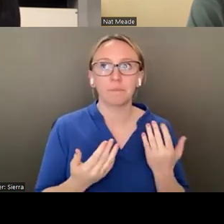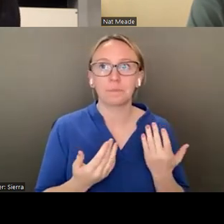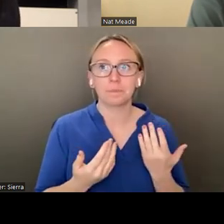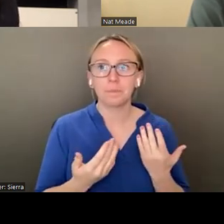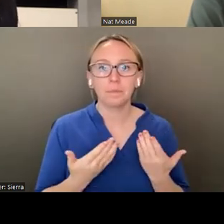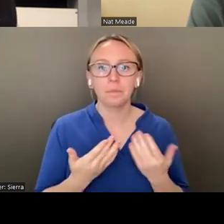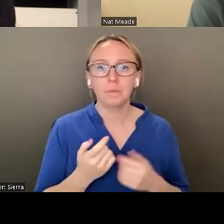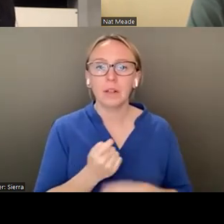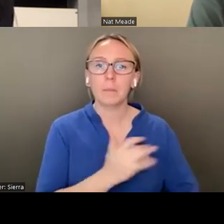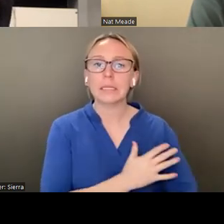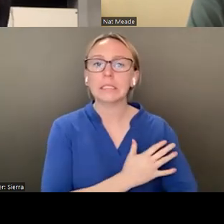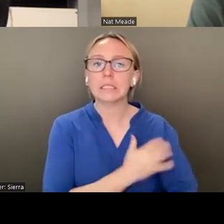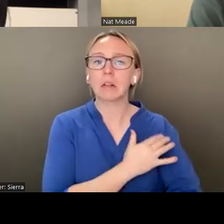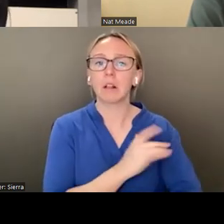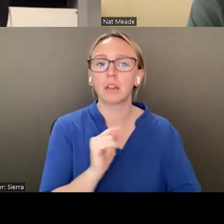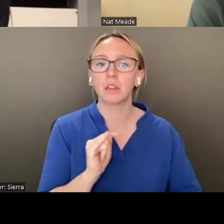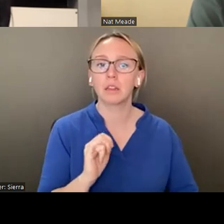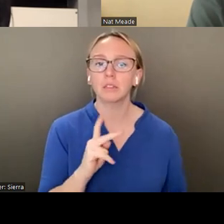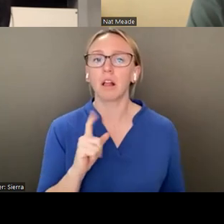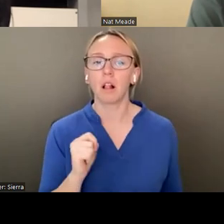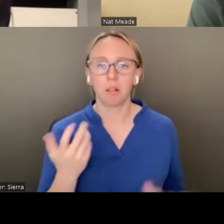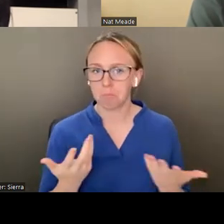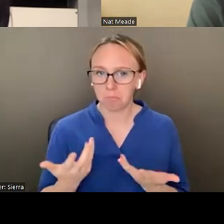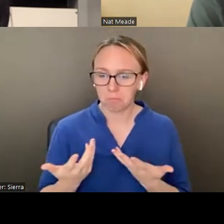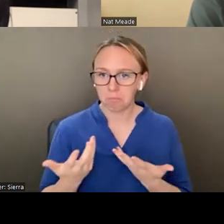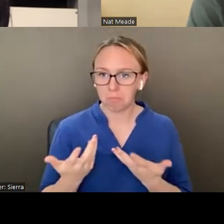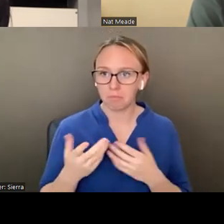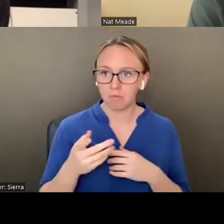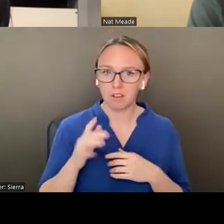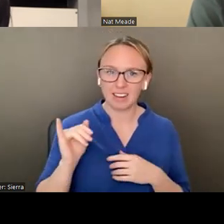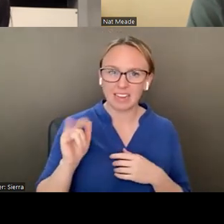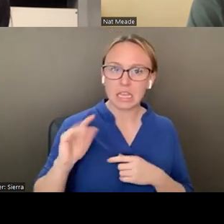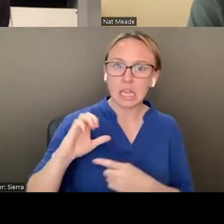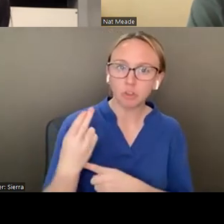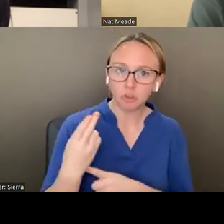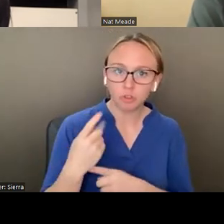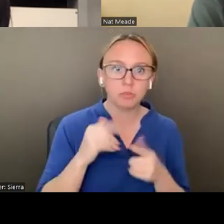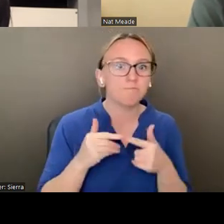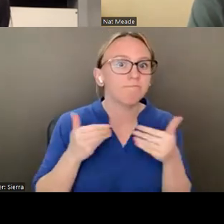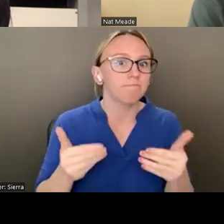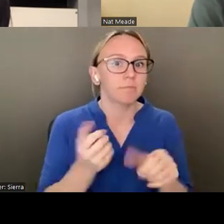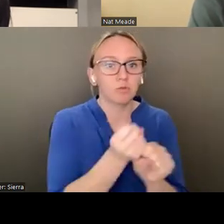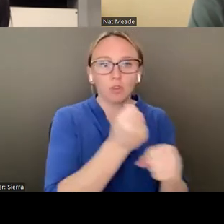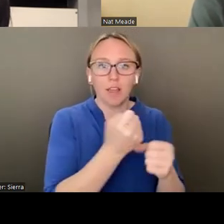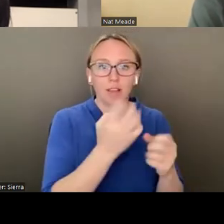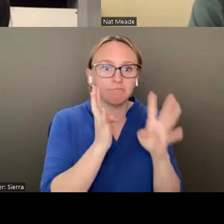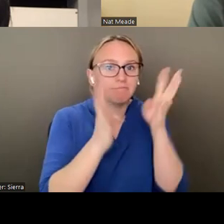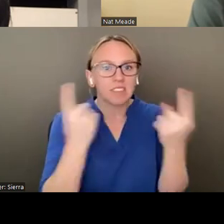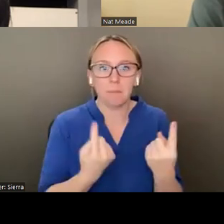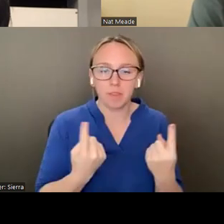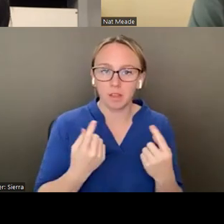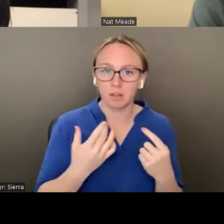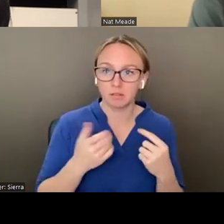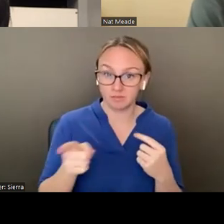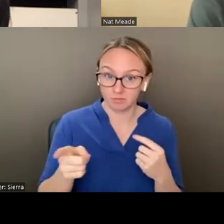a tickle. What would you say about the itch to create being maybe having a negative sort of